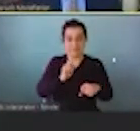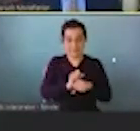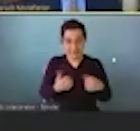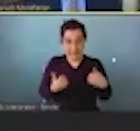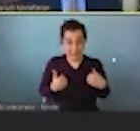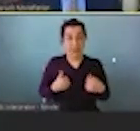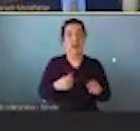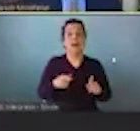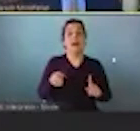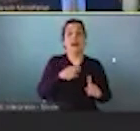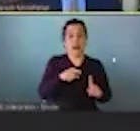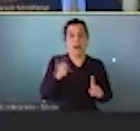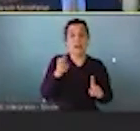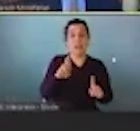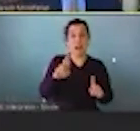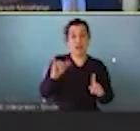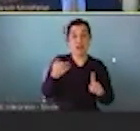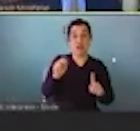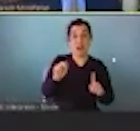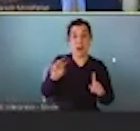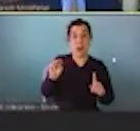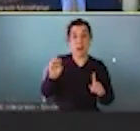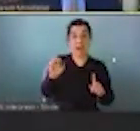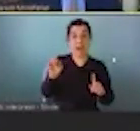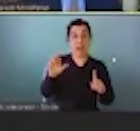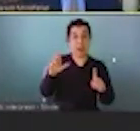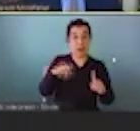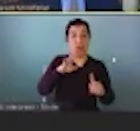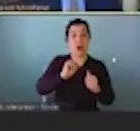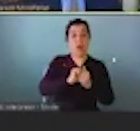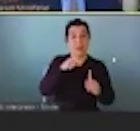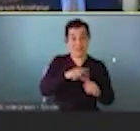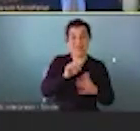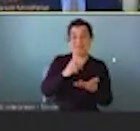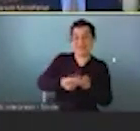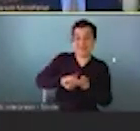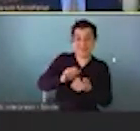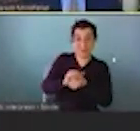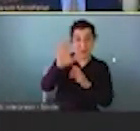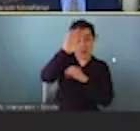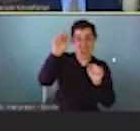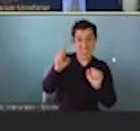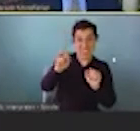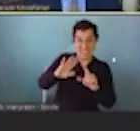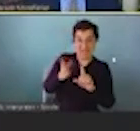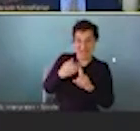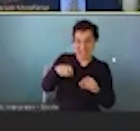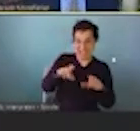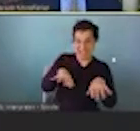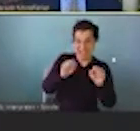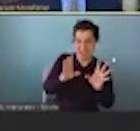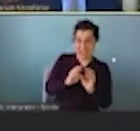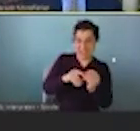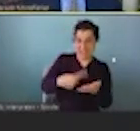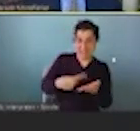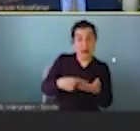that, Dr. Jean Meyer was able to talk to President Nixon, convince him that this conference was needed. And this was not just getting together